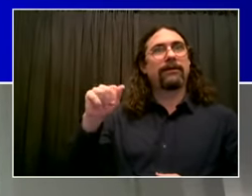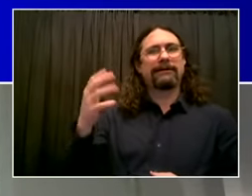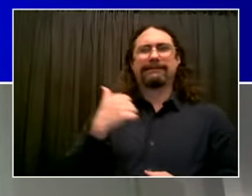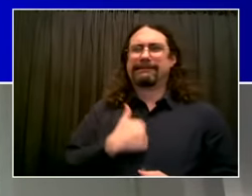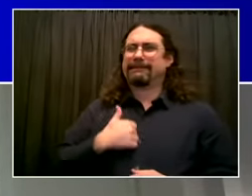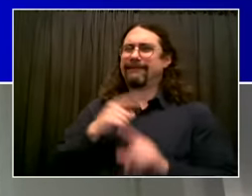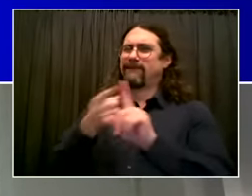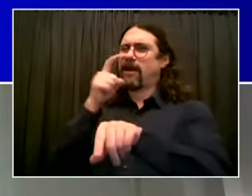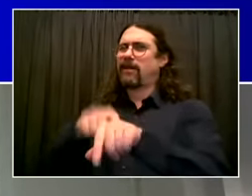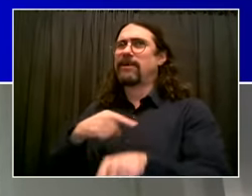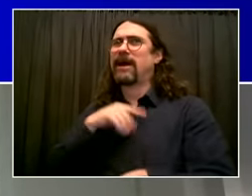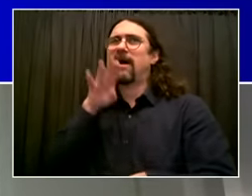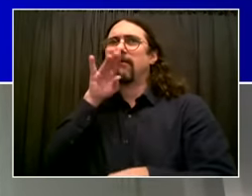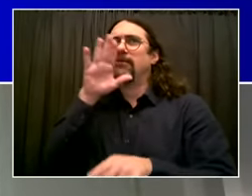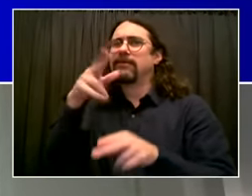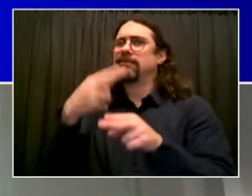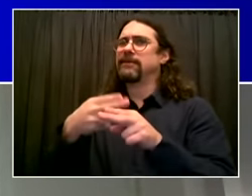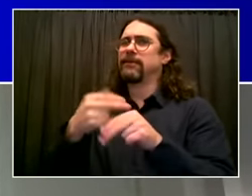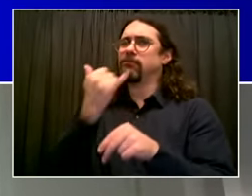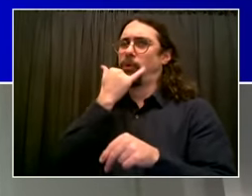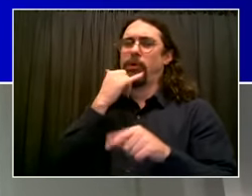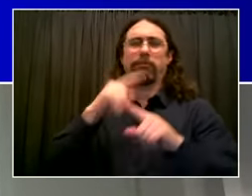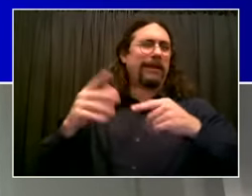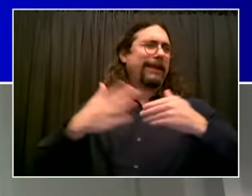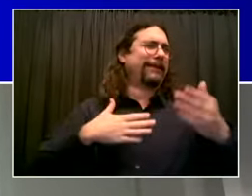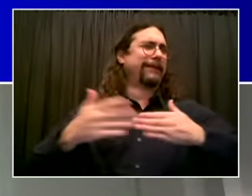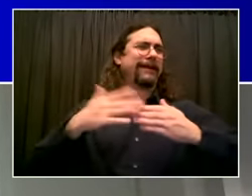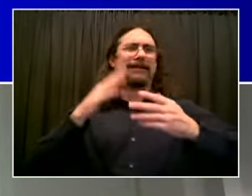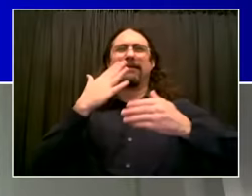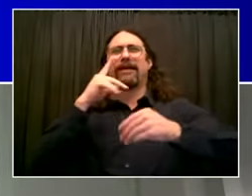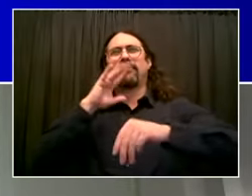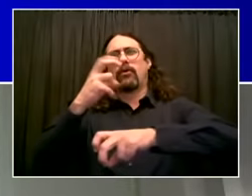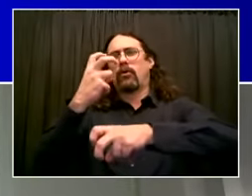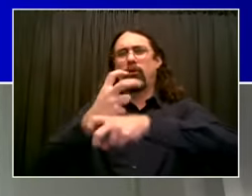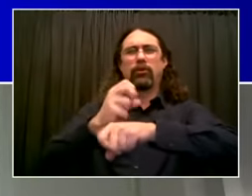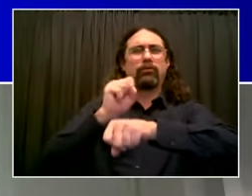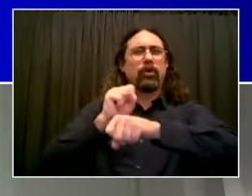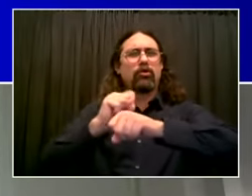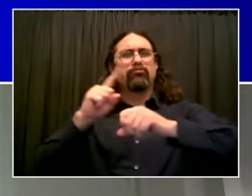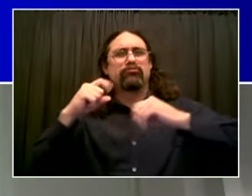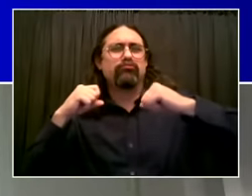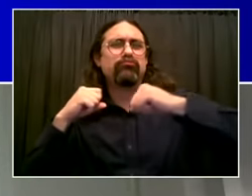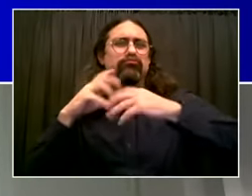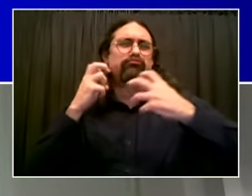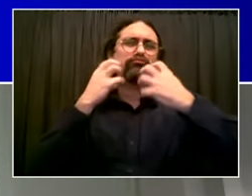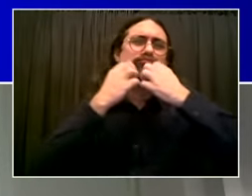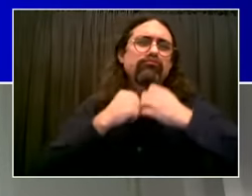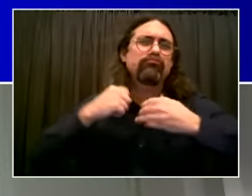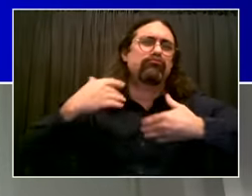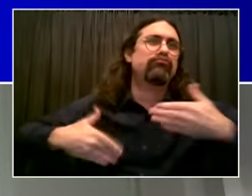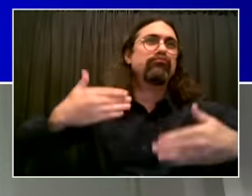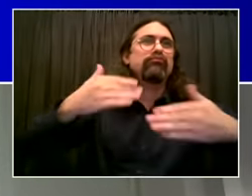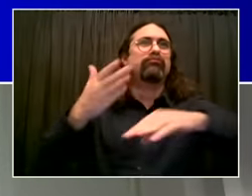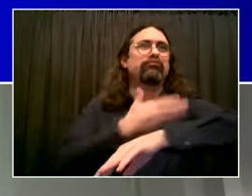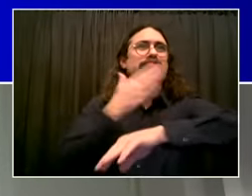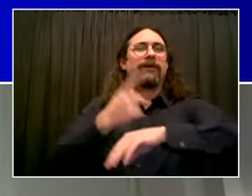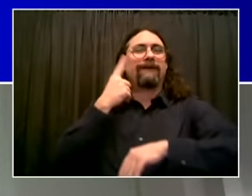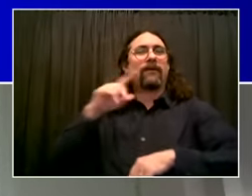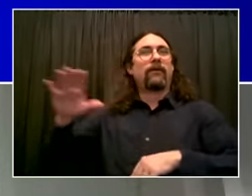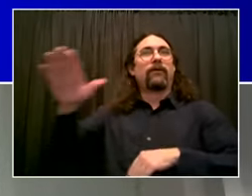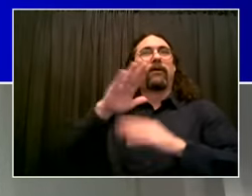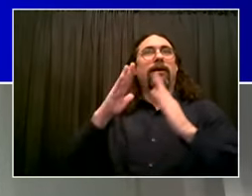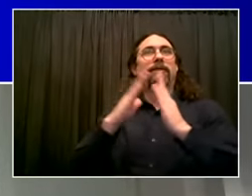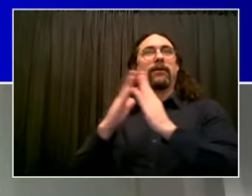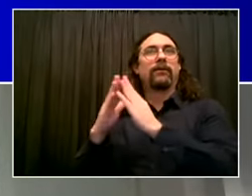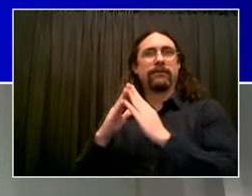Voices Heard is doing. I hope you could hear earlier, when we were having a little technical difficulty, I praised with appreciation everything you and your colleagues did for the